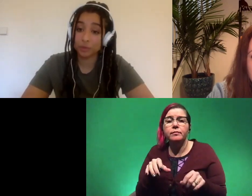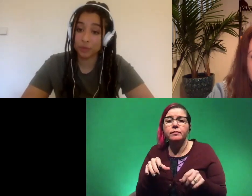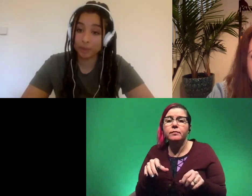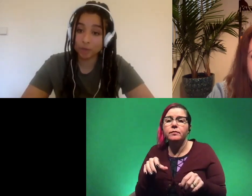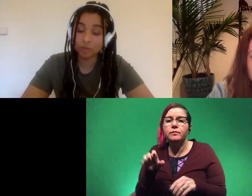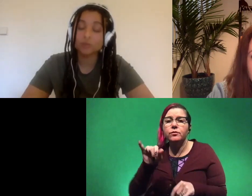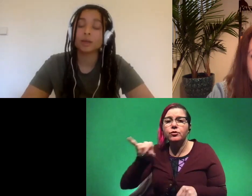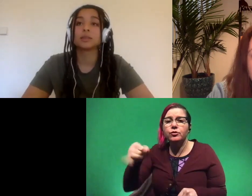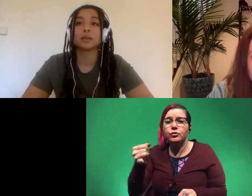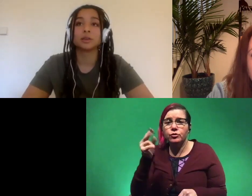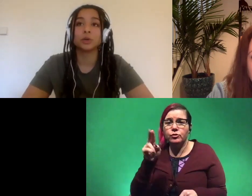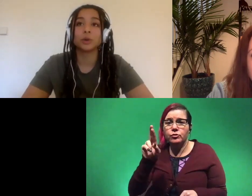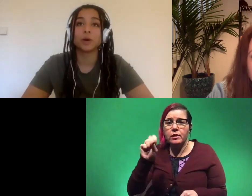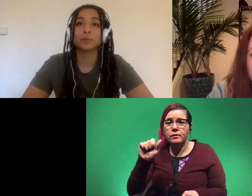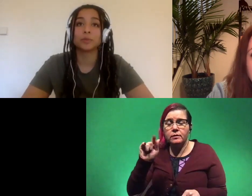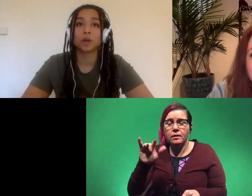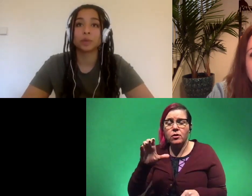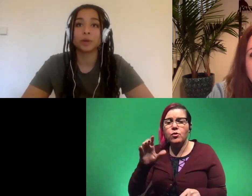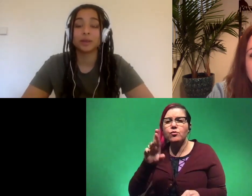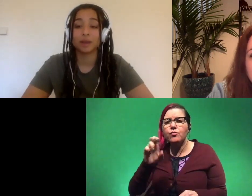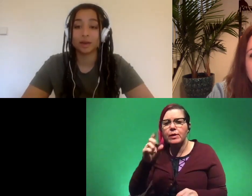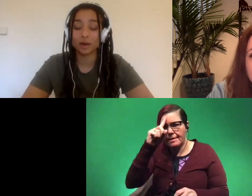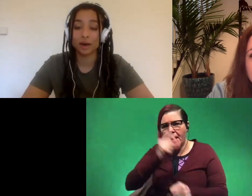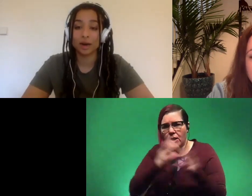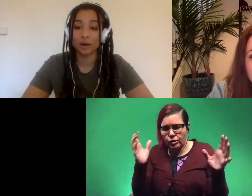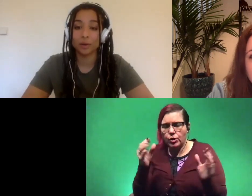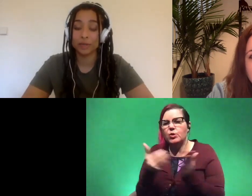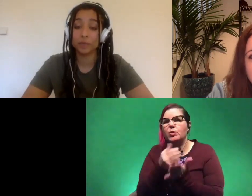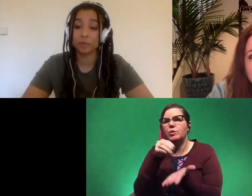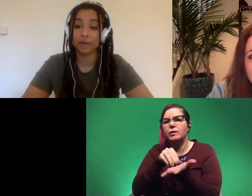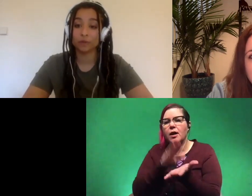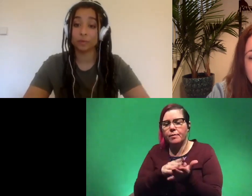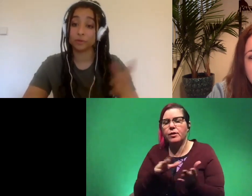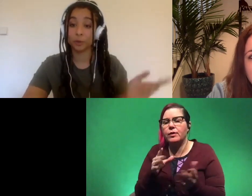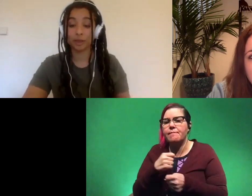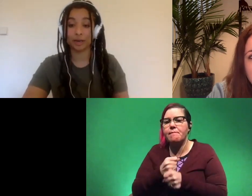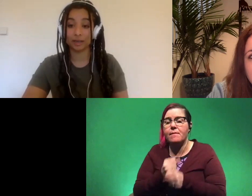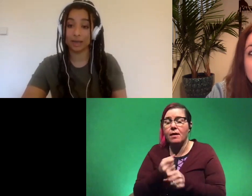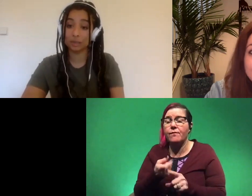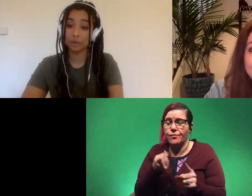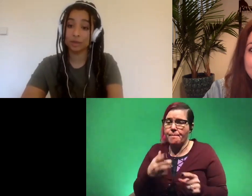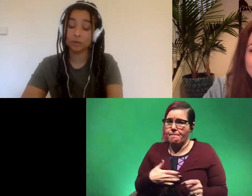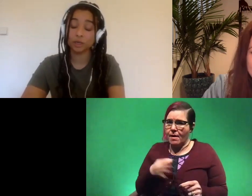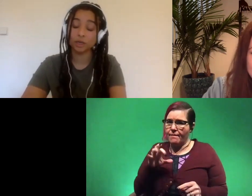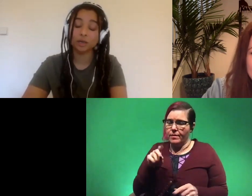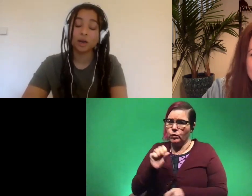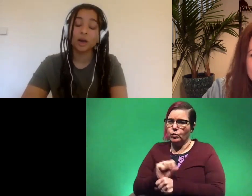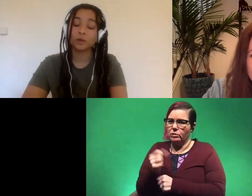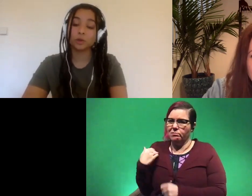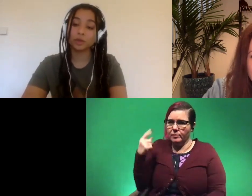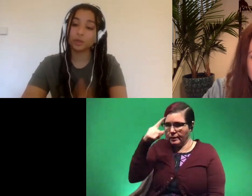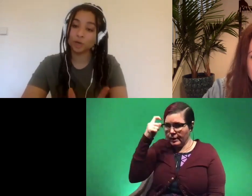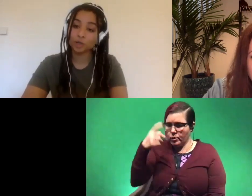jurassic reimagined that's the new um documentary that uh that's being made from the field work that i did last summer that's really good